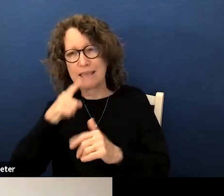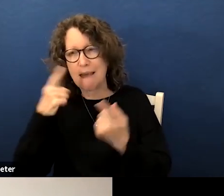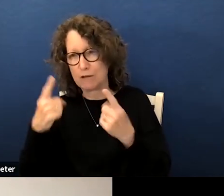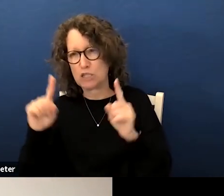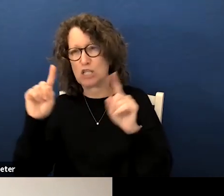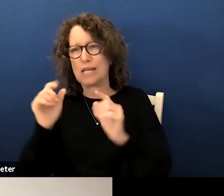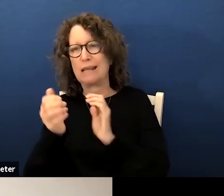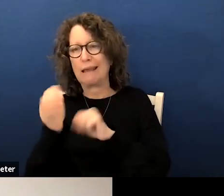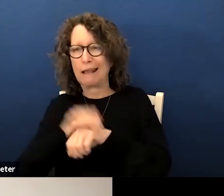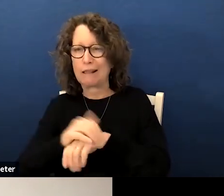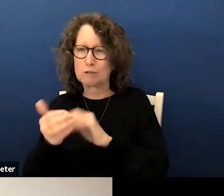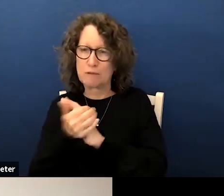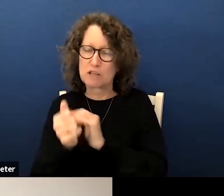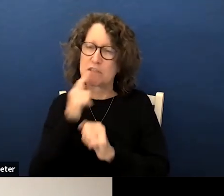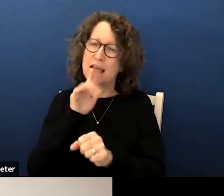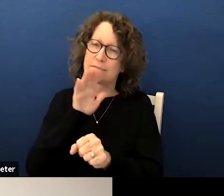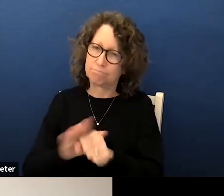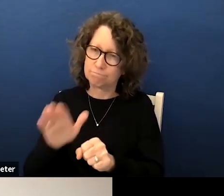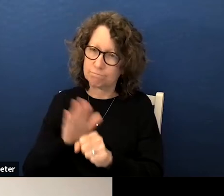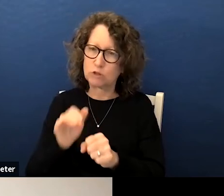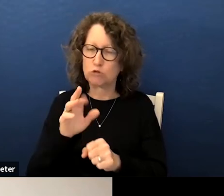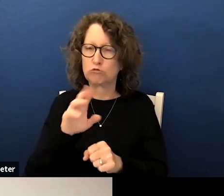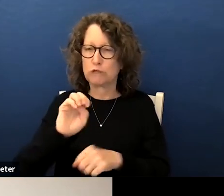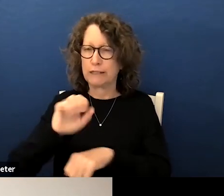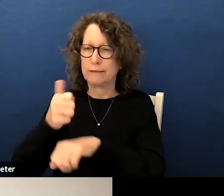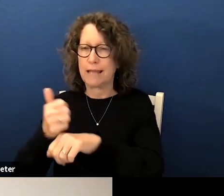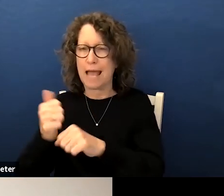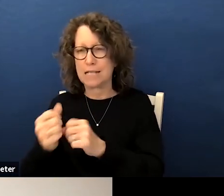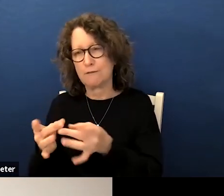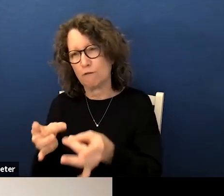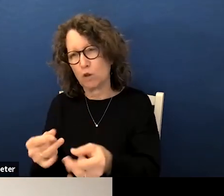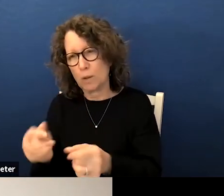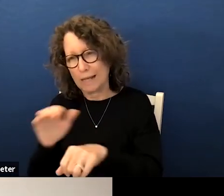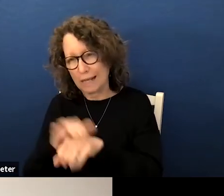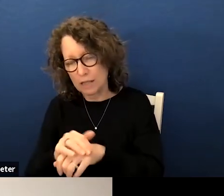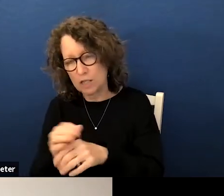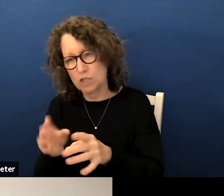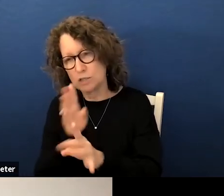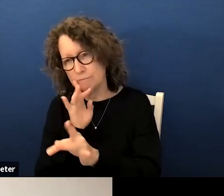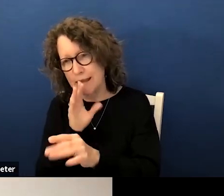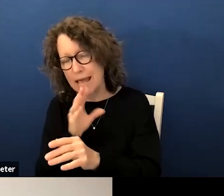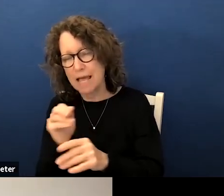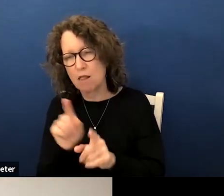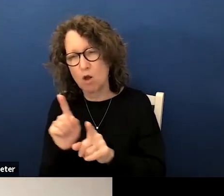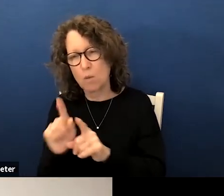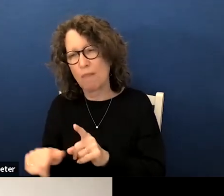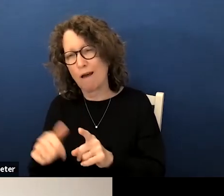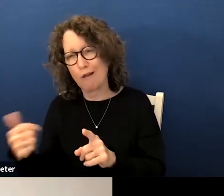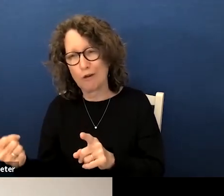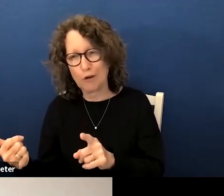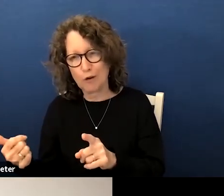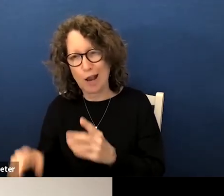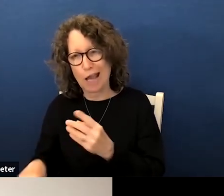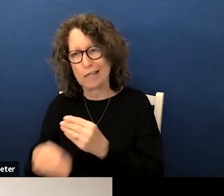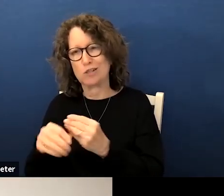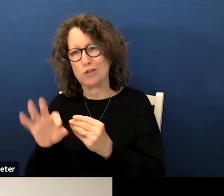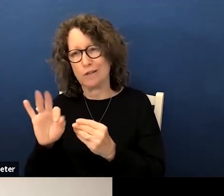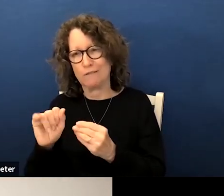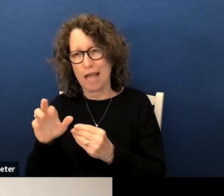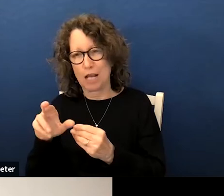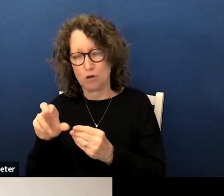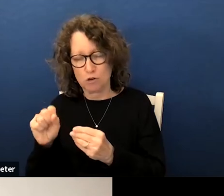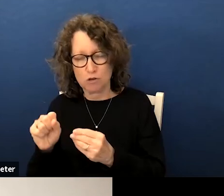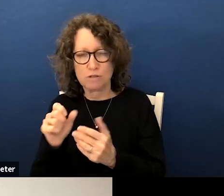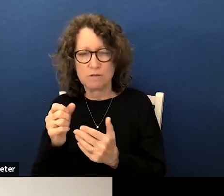English proficiency that is sufficient to reclassify as fluent English proficient along with other other additional factors there can